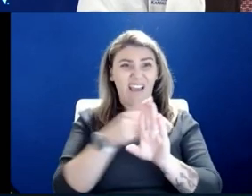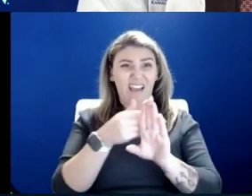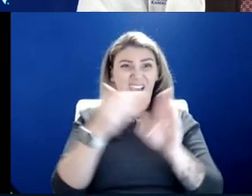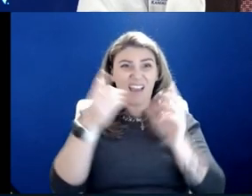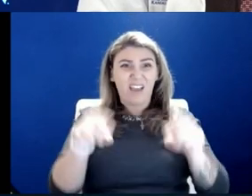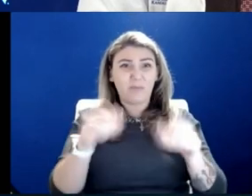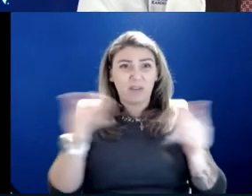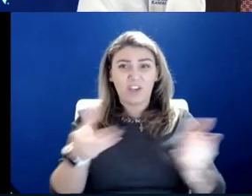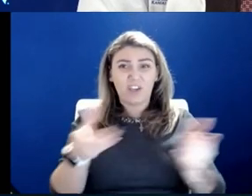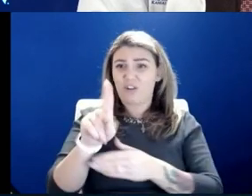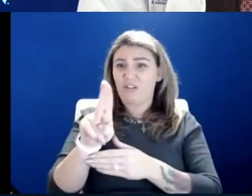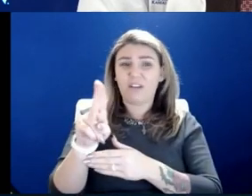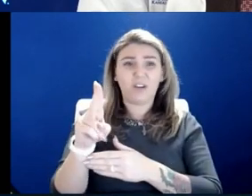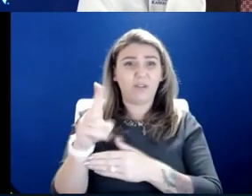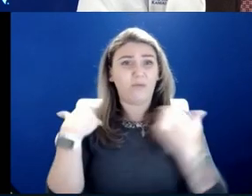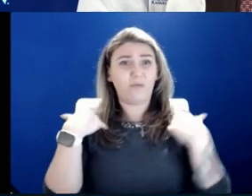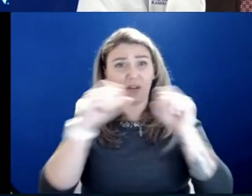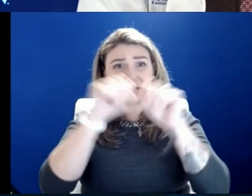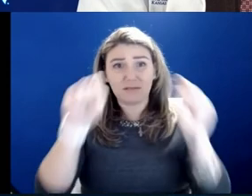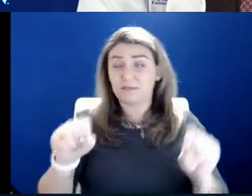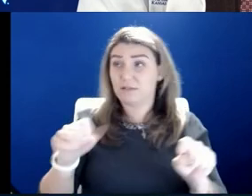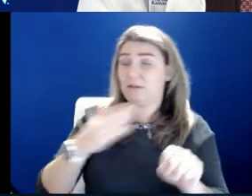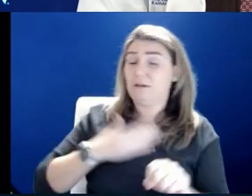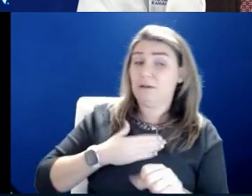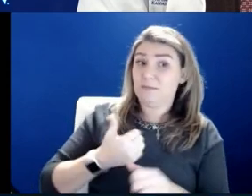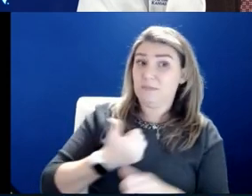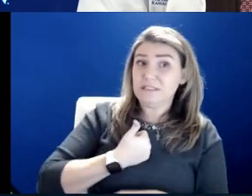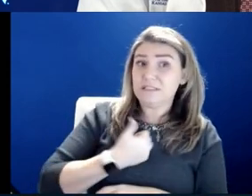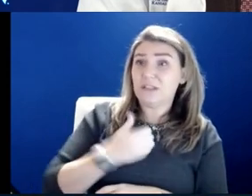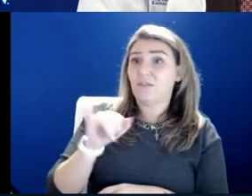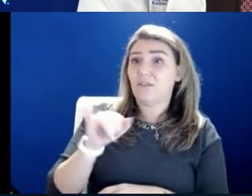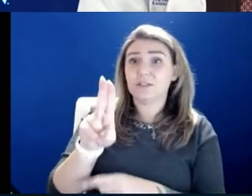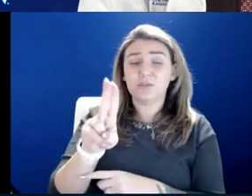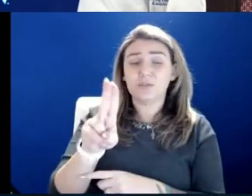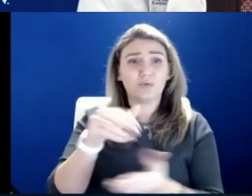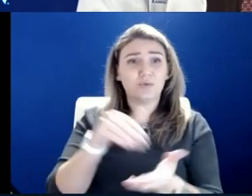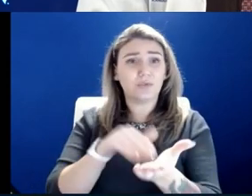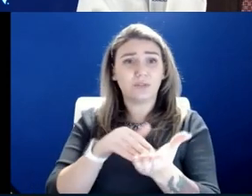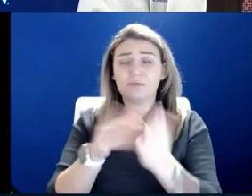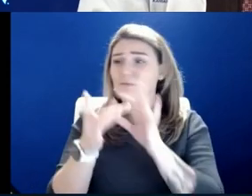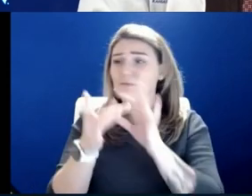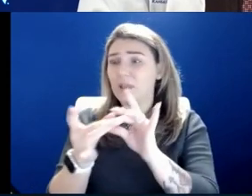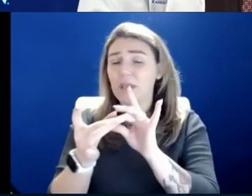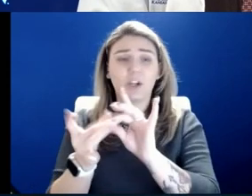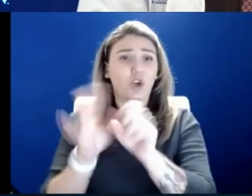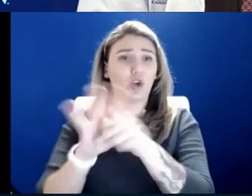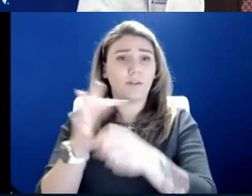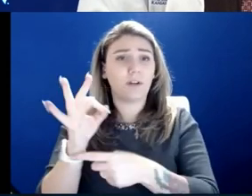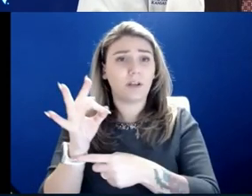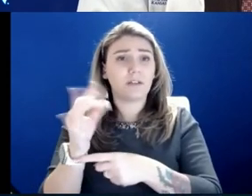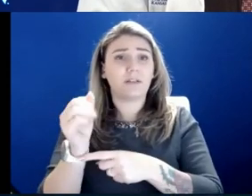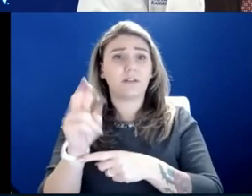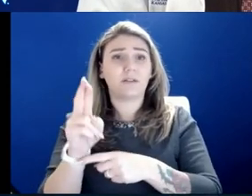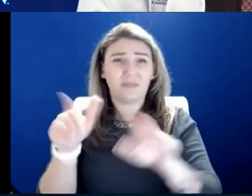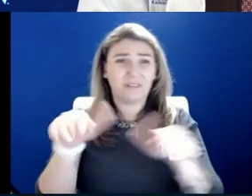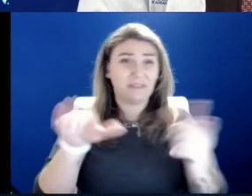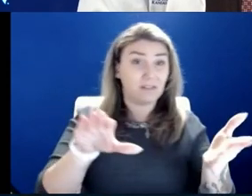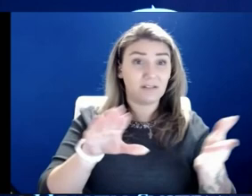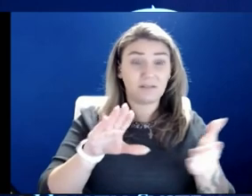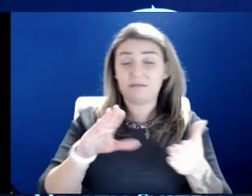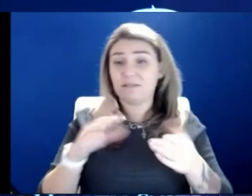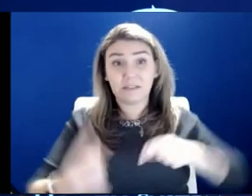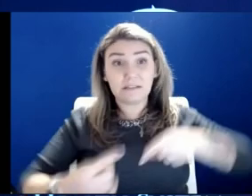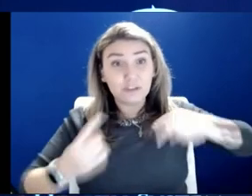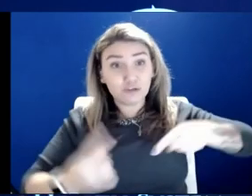doctor for many years, those kind of scenes, whether it's related to COVID-19 or anything else, are difficult. The struggle now, and the struggle is real,